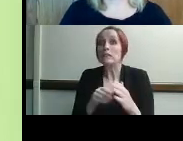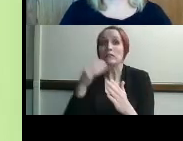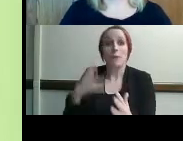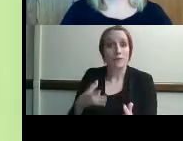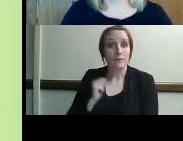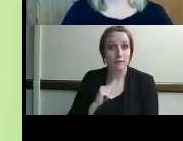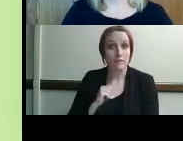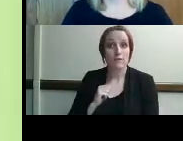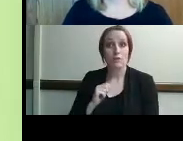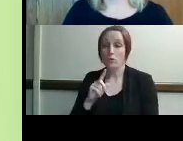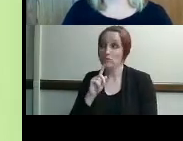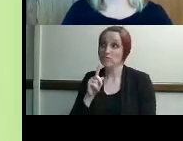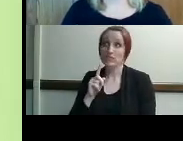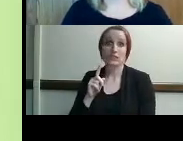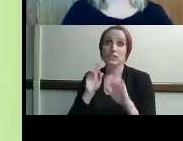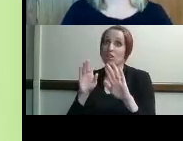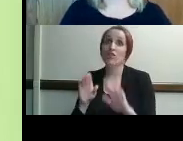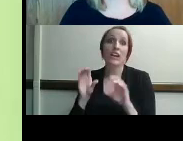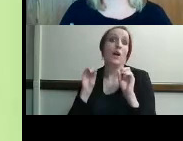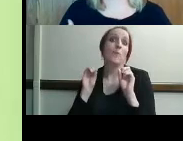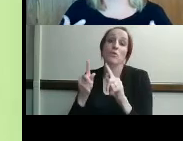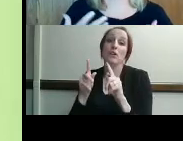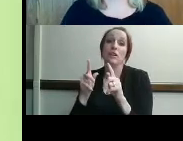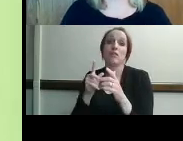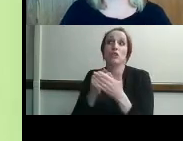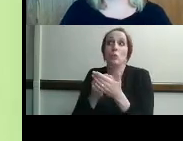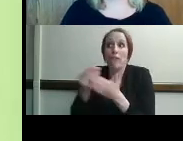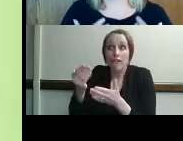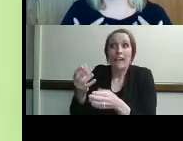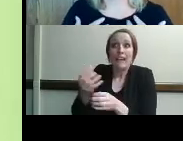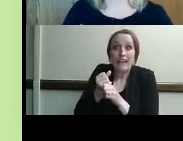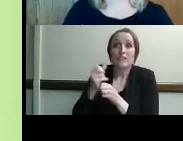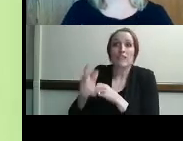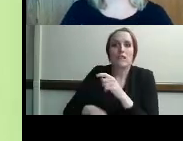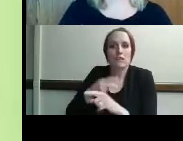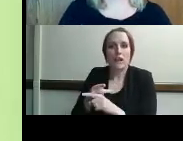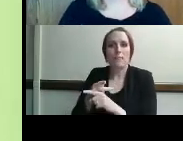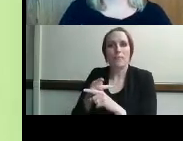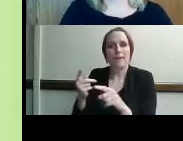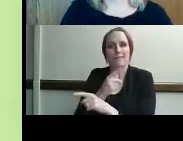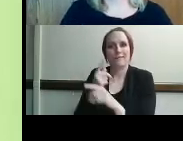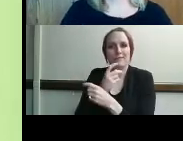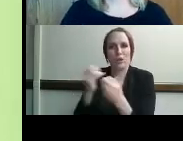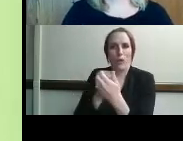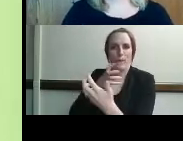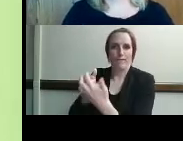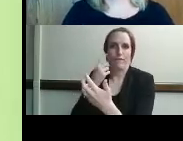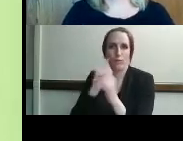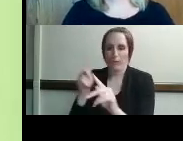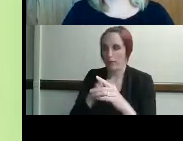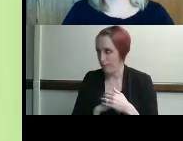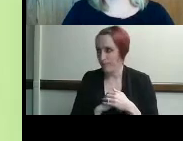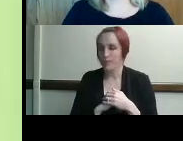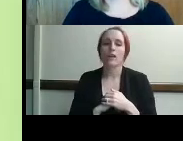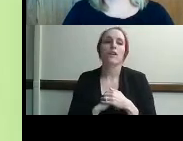great um opportunity to get the type and the right fit for individuals there is no waiting